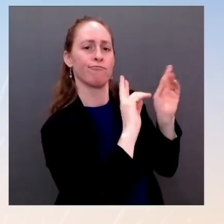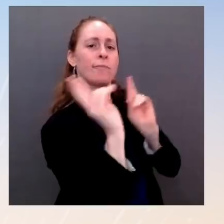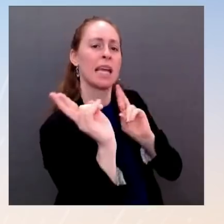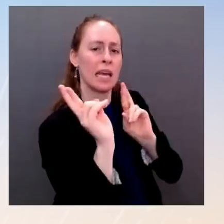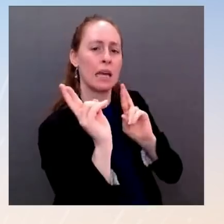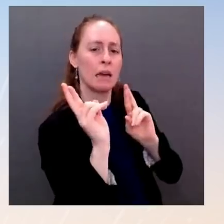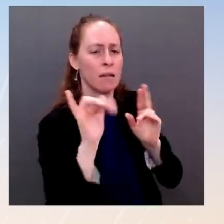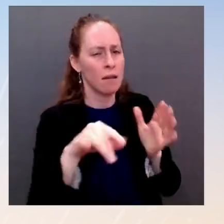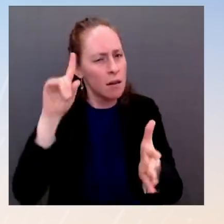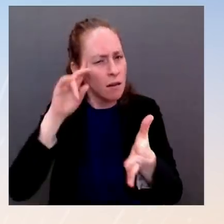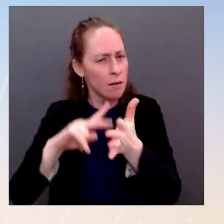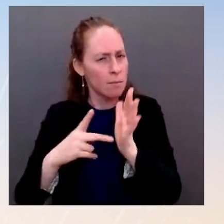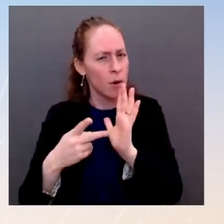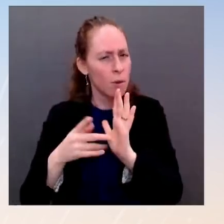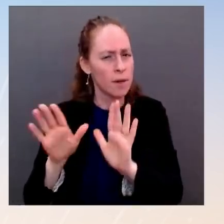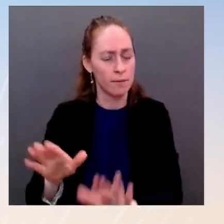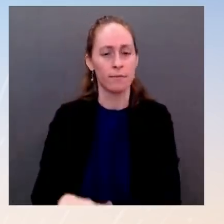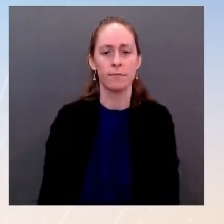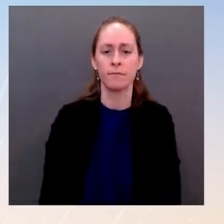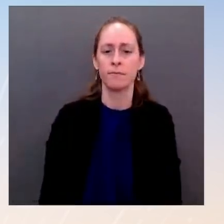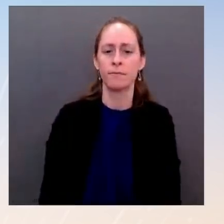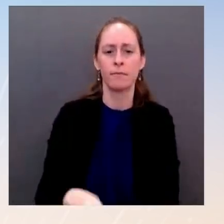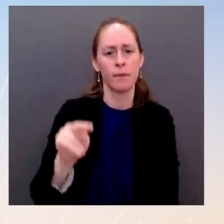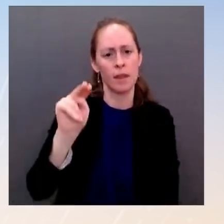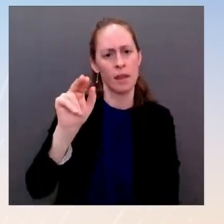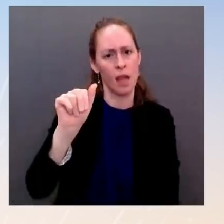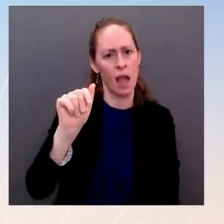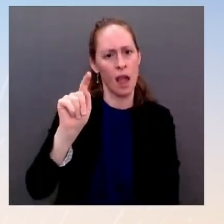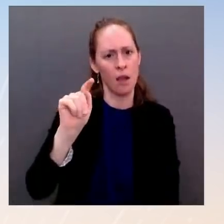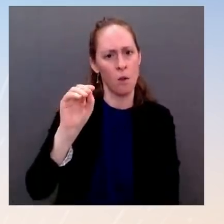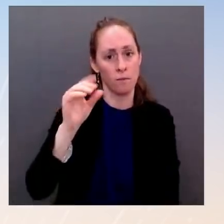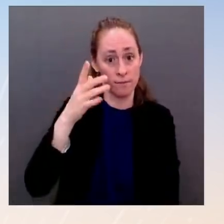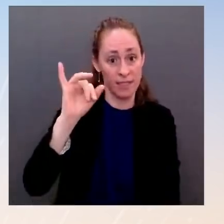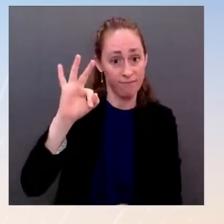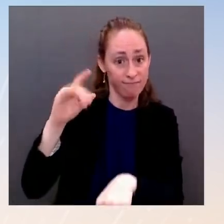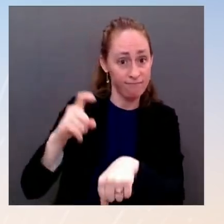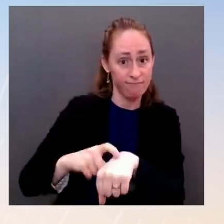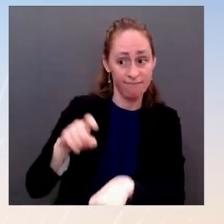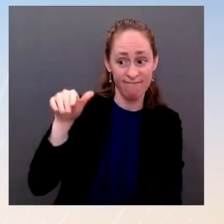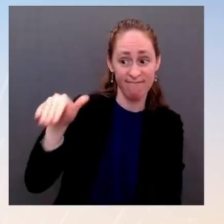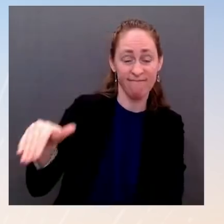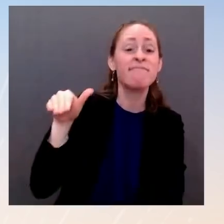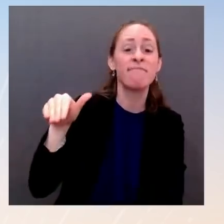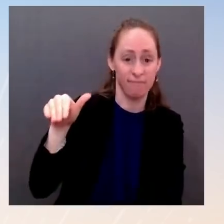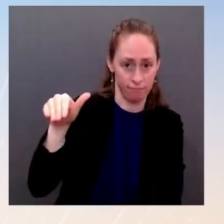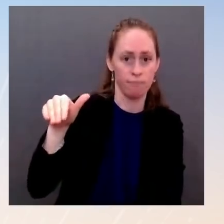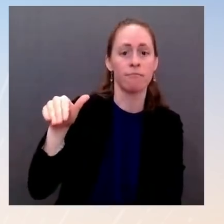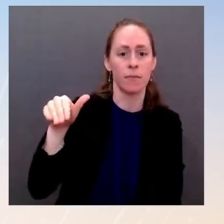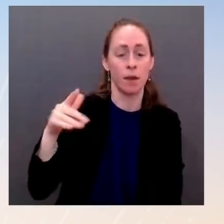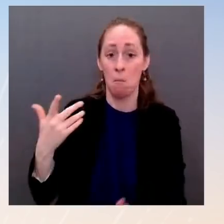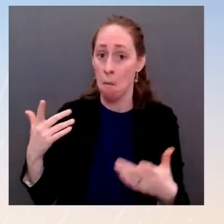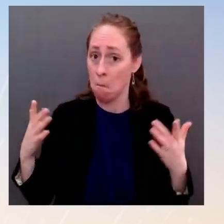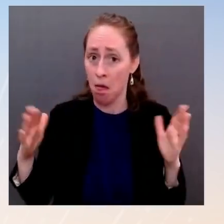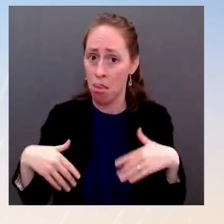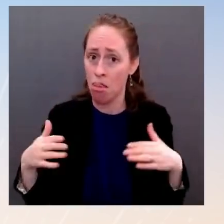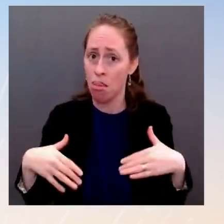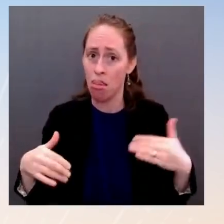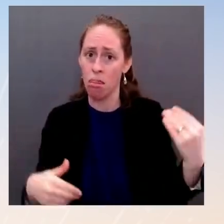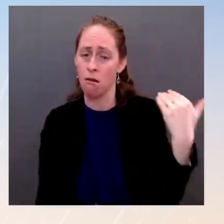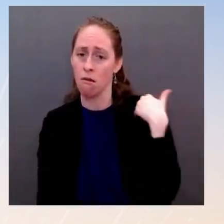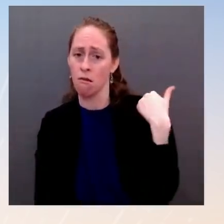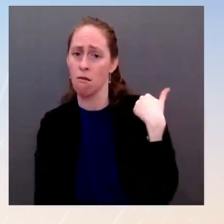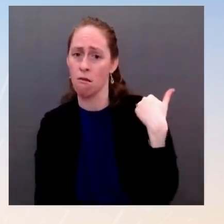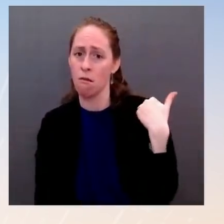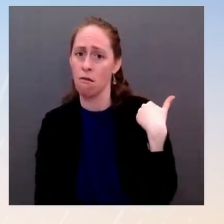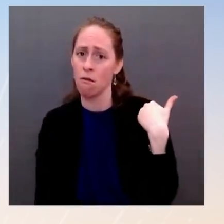President had the chance as part of the discussion today to hear from the Secretary General. No decisions have been taken in that regard. But those forces stand by should